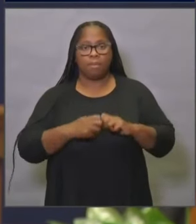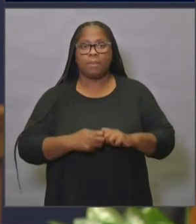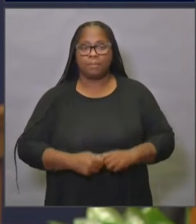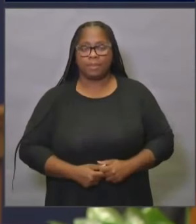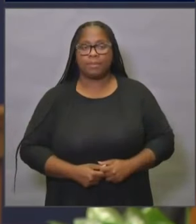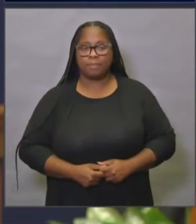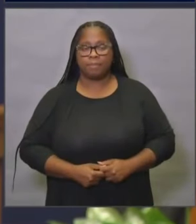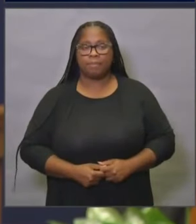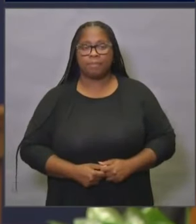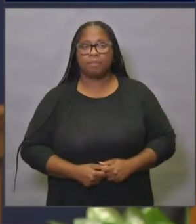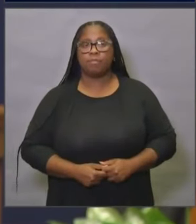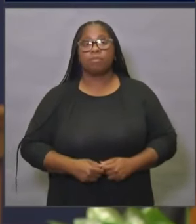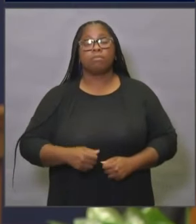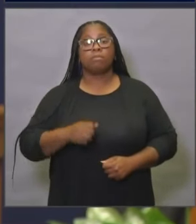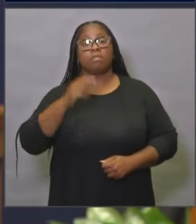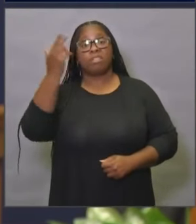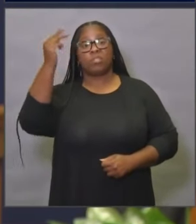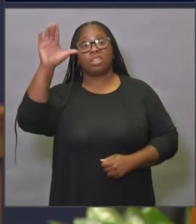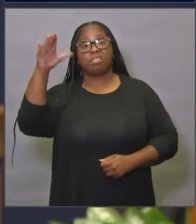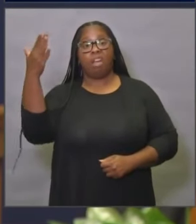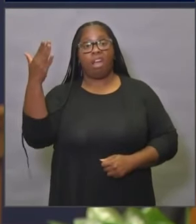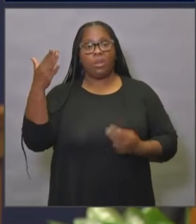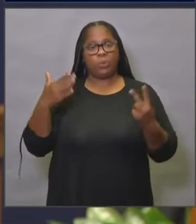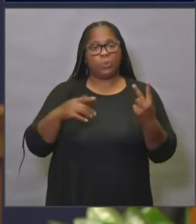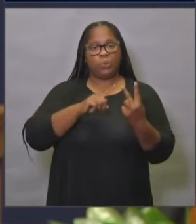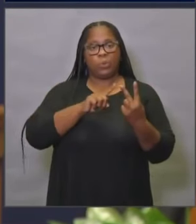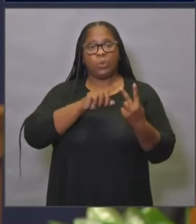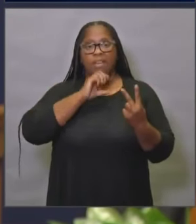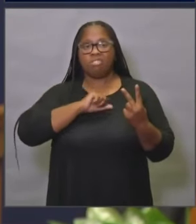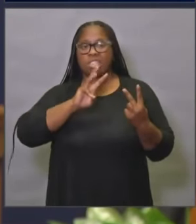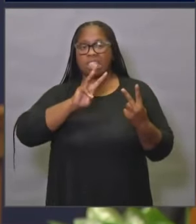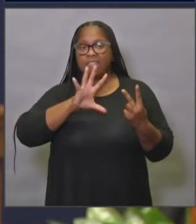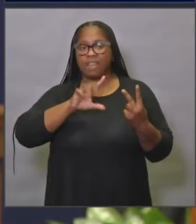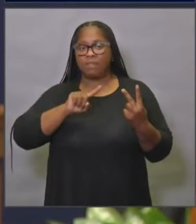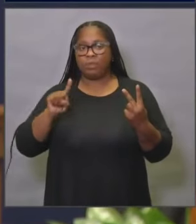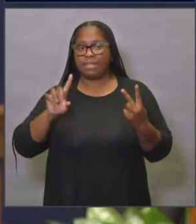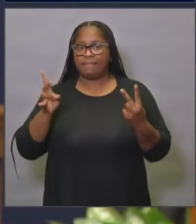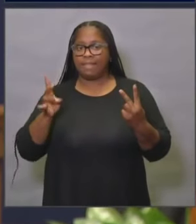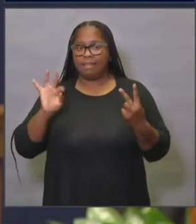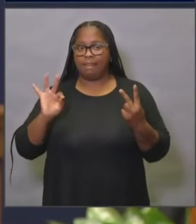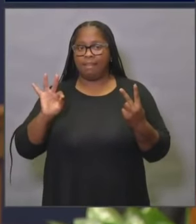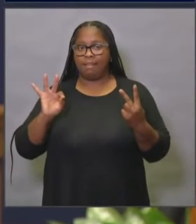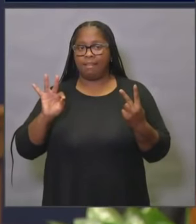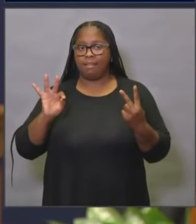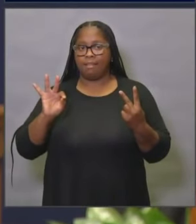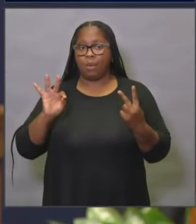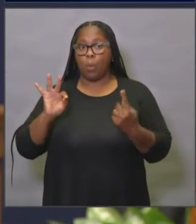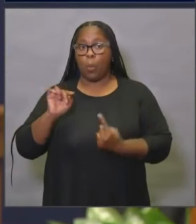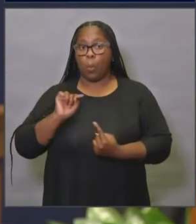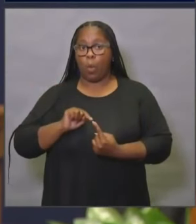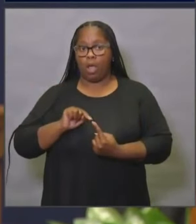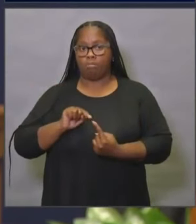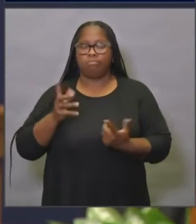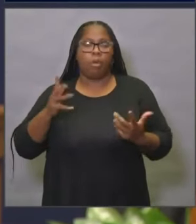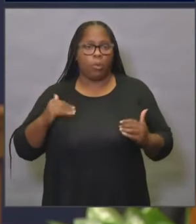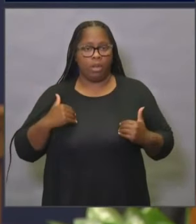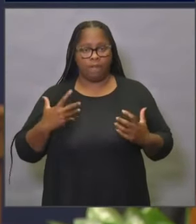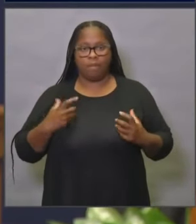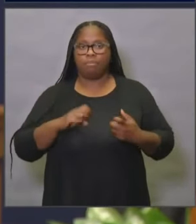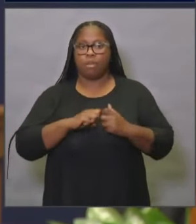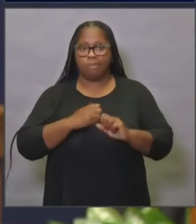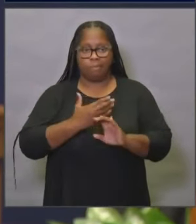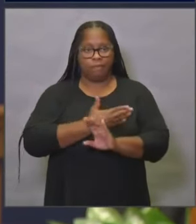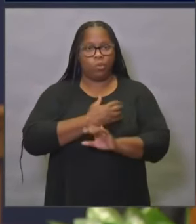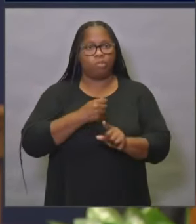of these people who died are between the ages of 65 and 79, and one person who passed away had underlying health conditions.